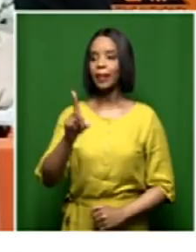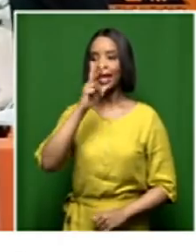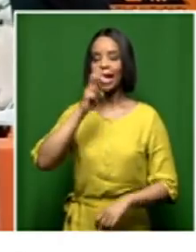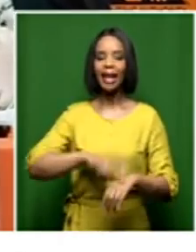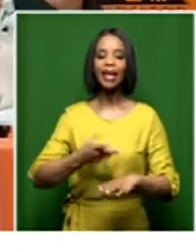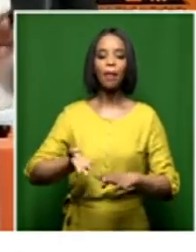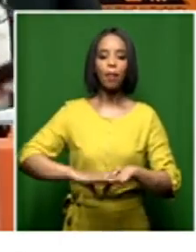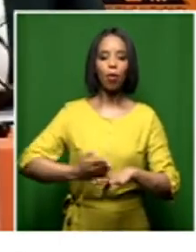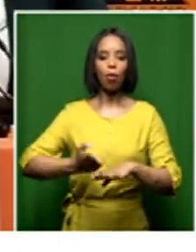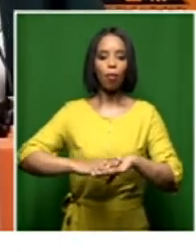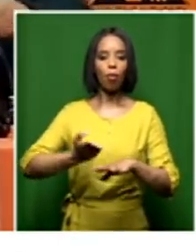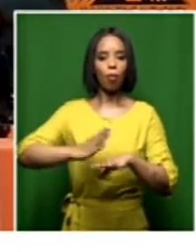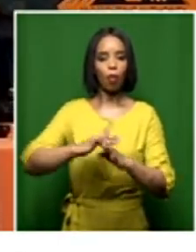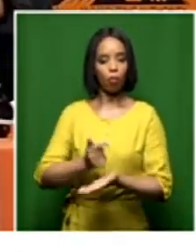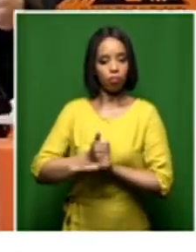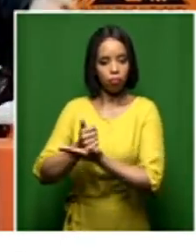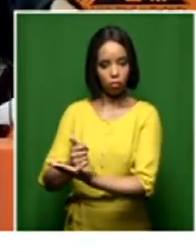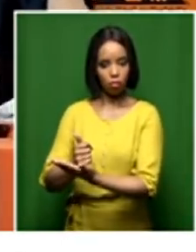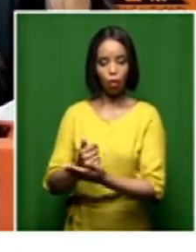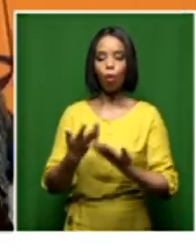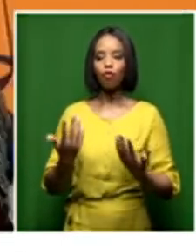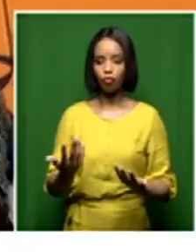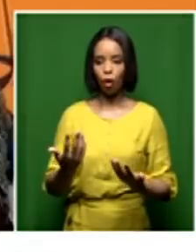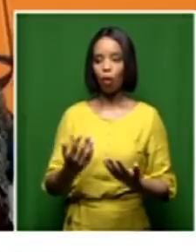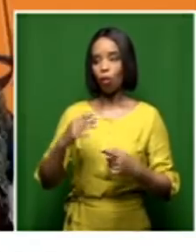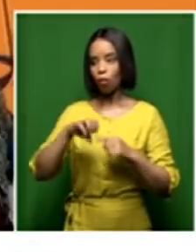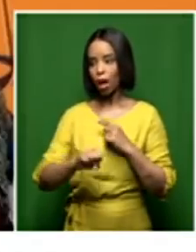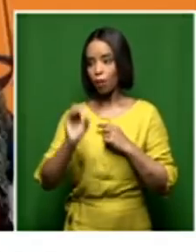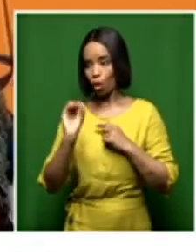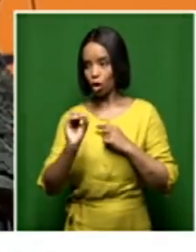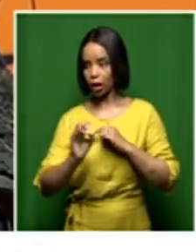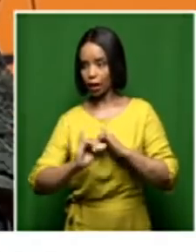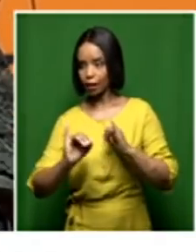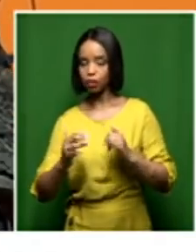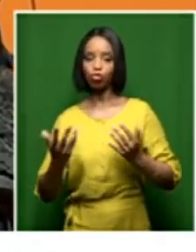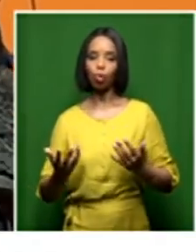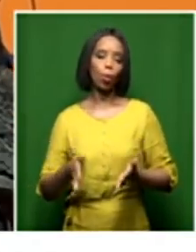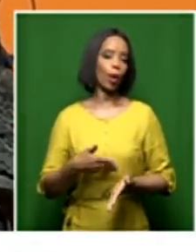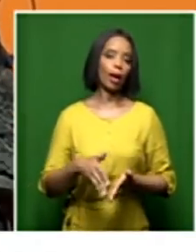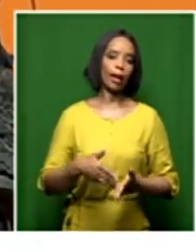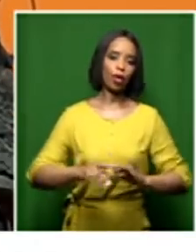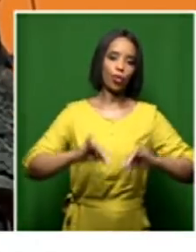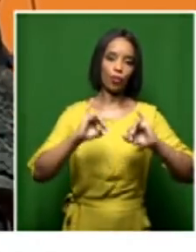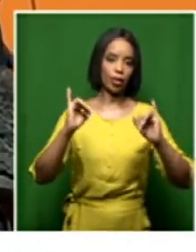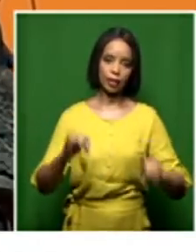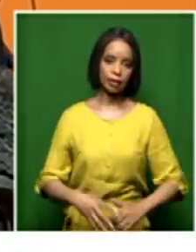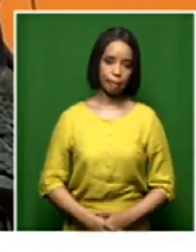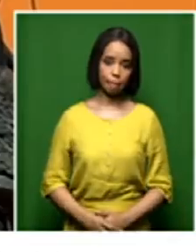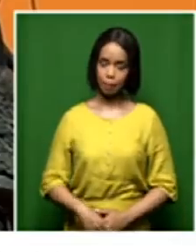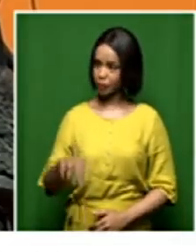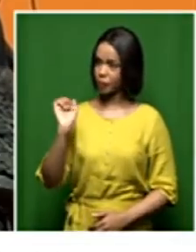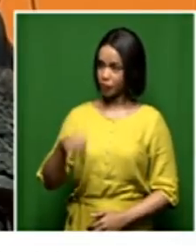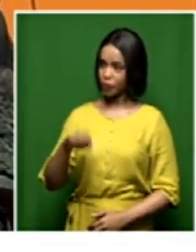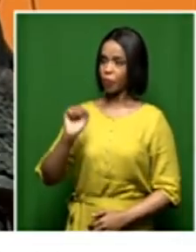closing the ranks on whether there's crisis or no crisis. And then, of course, we saw members of the